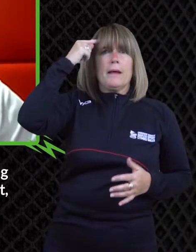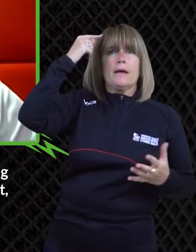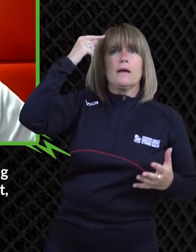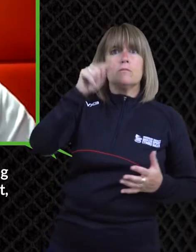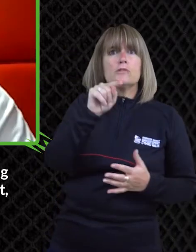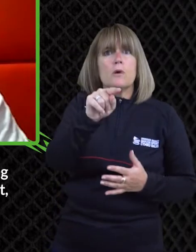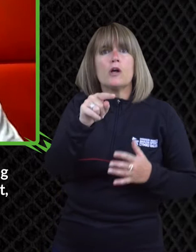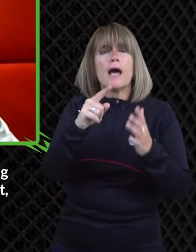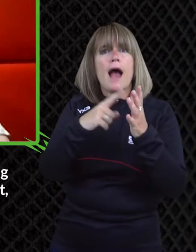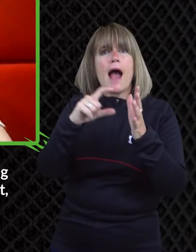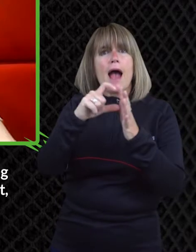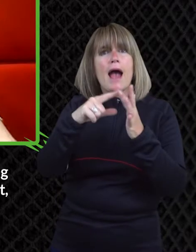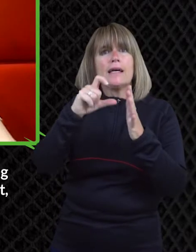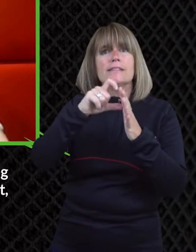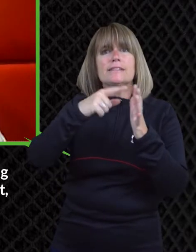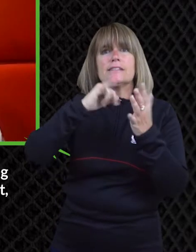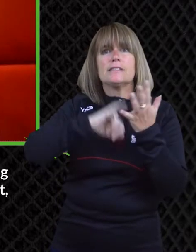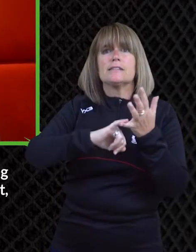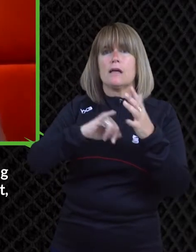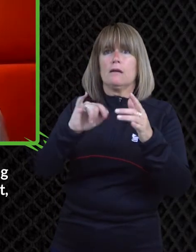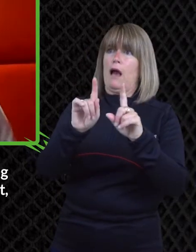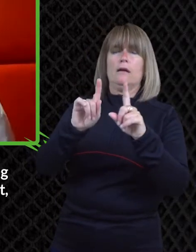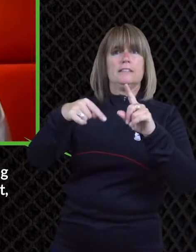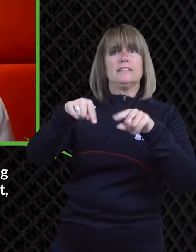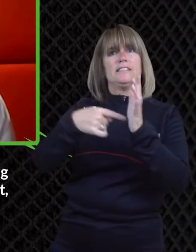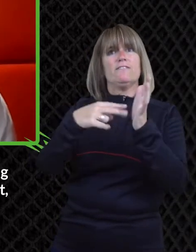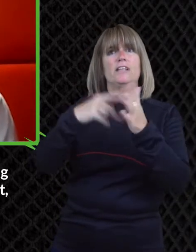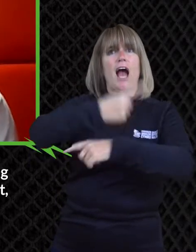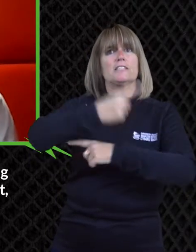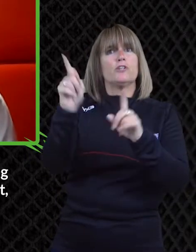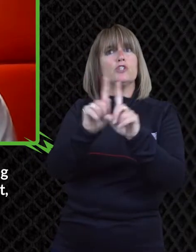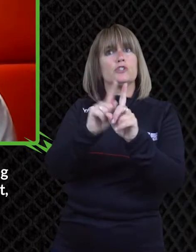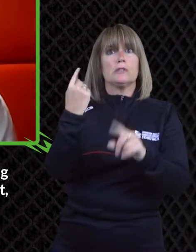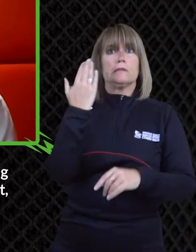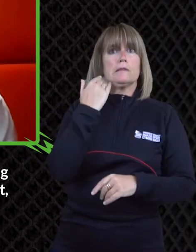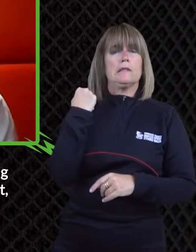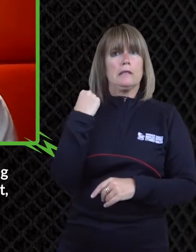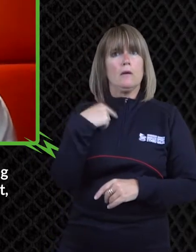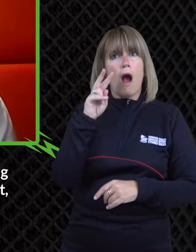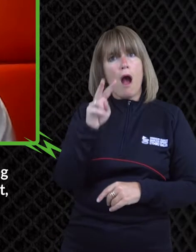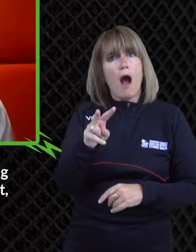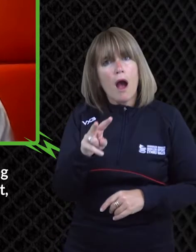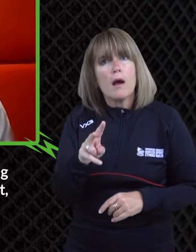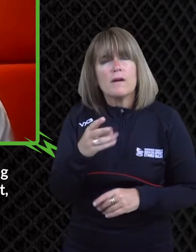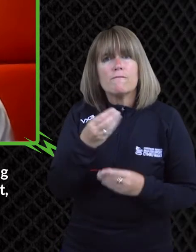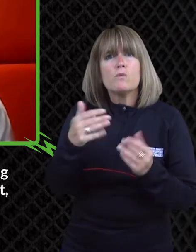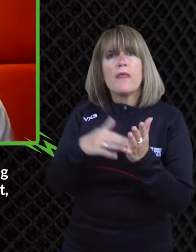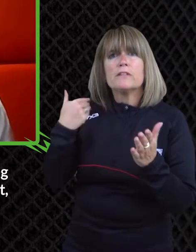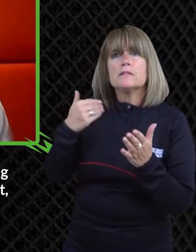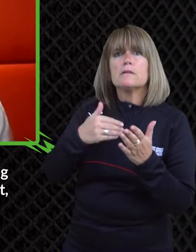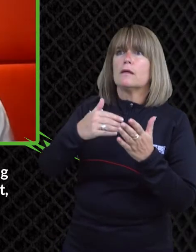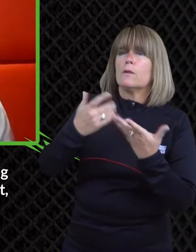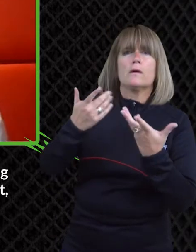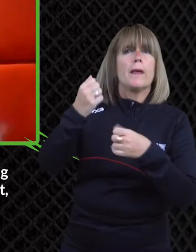the name doesn't isn't coming to my head right now um but she was on the adidas advert um